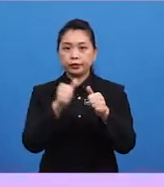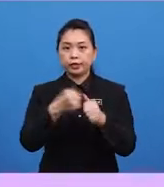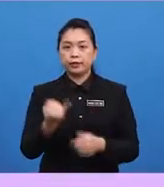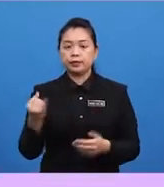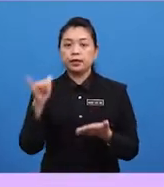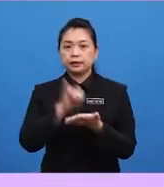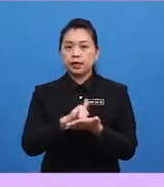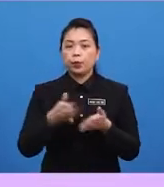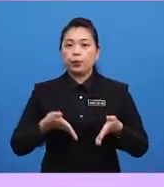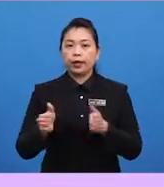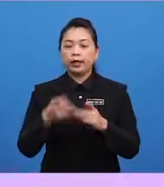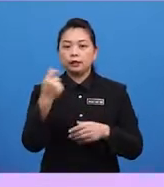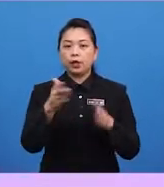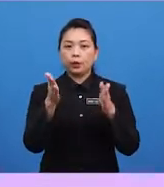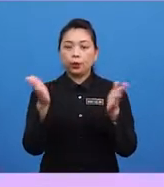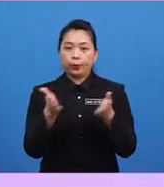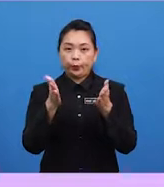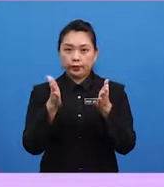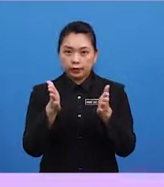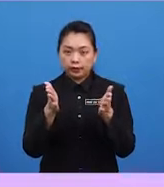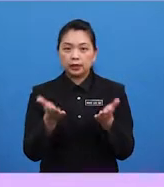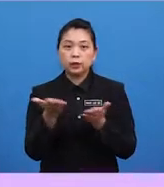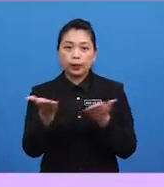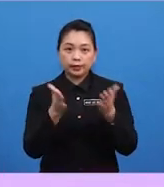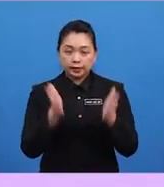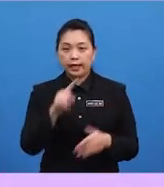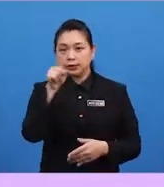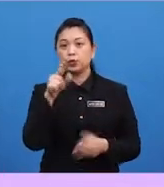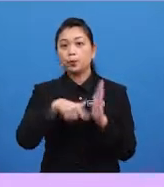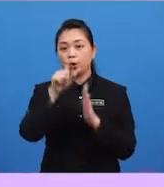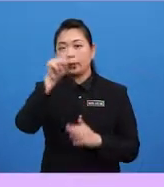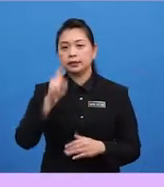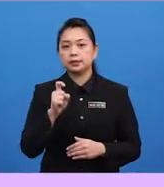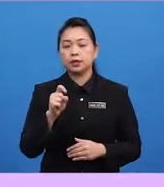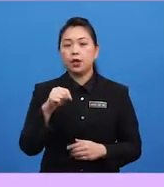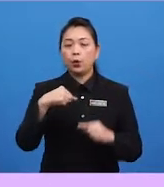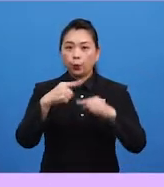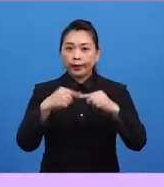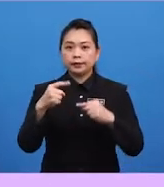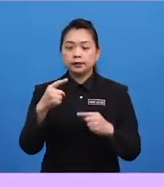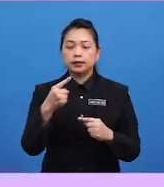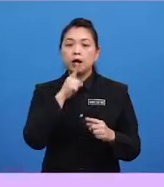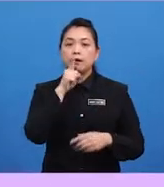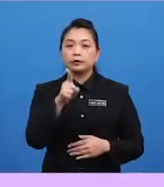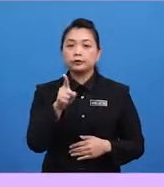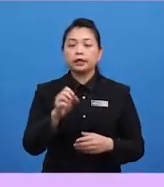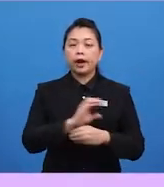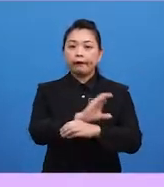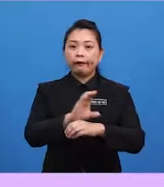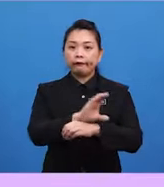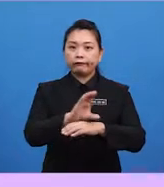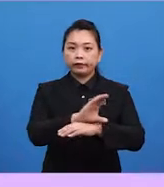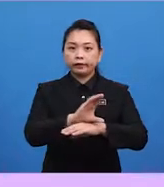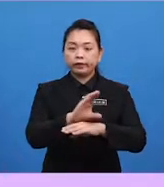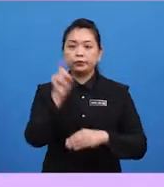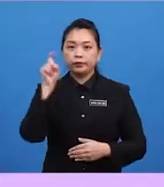the waiter can ask you more questions. When ordering a coffee, you may need